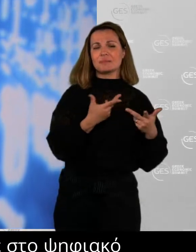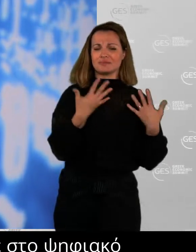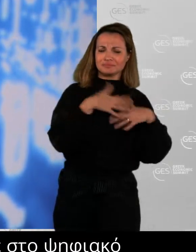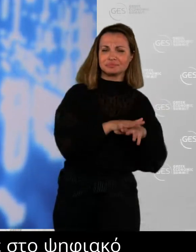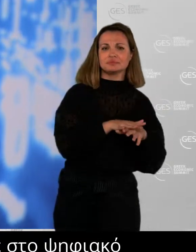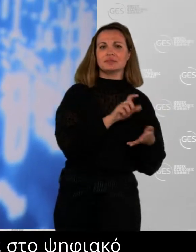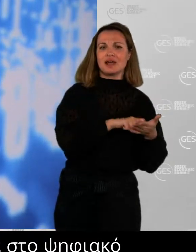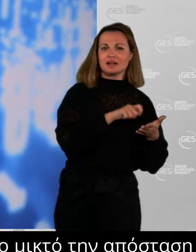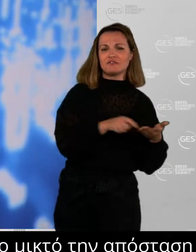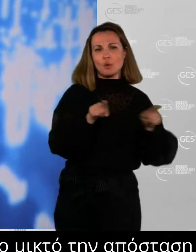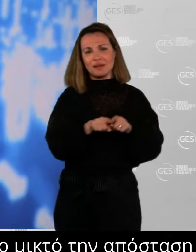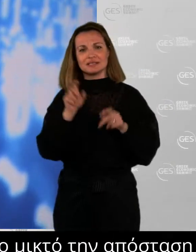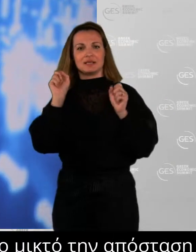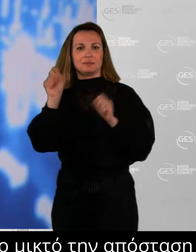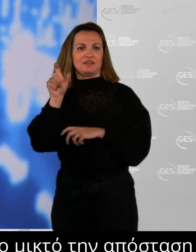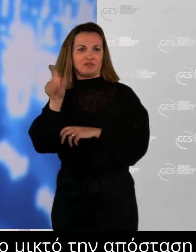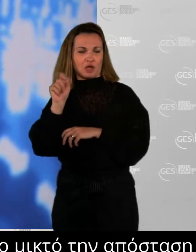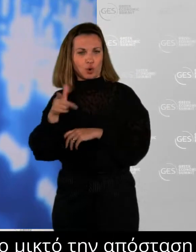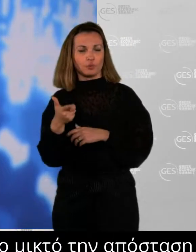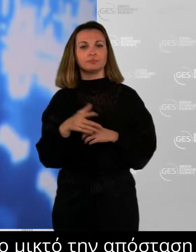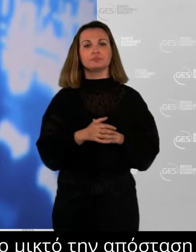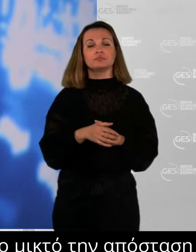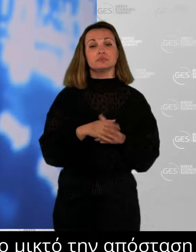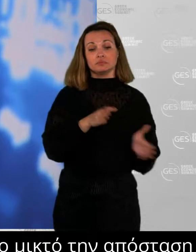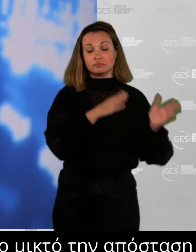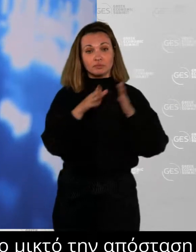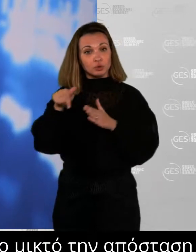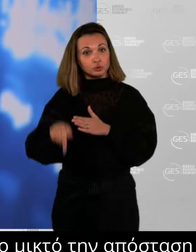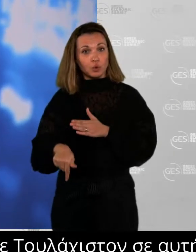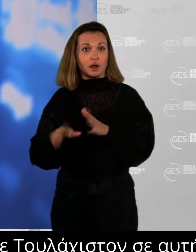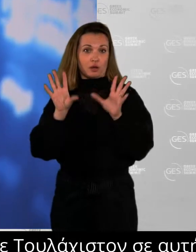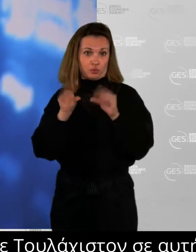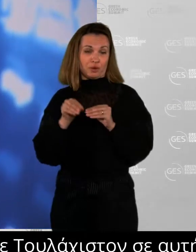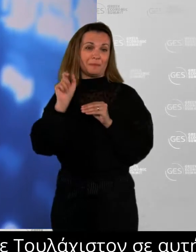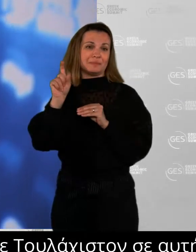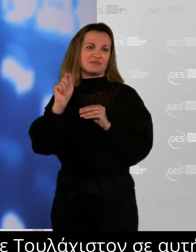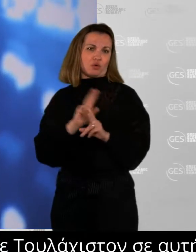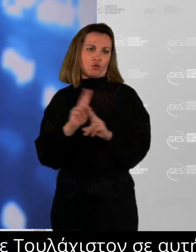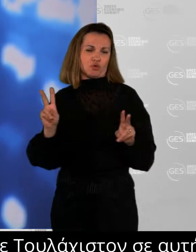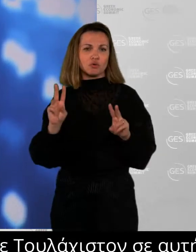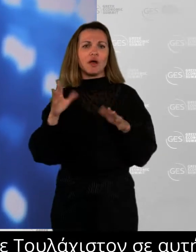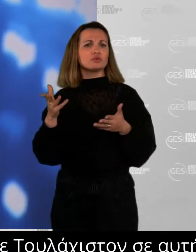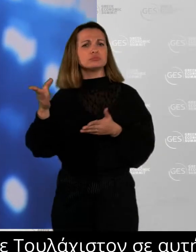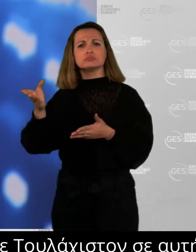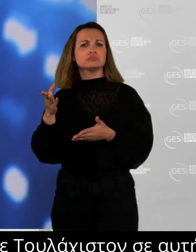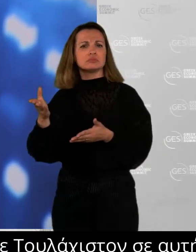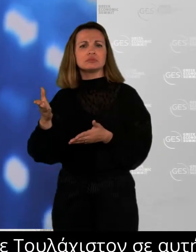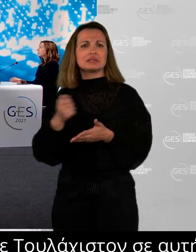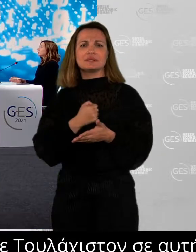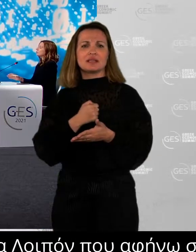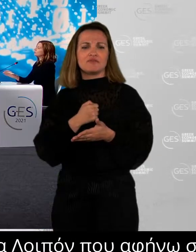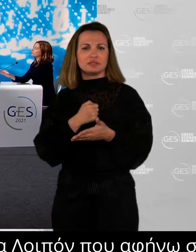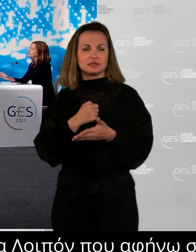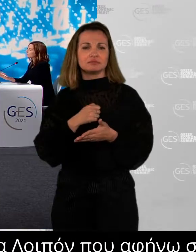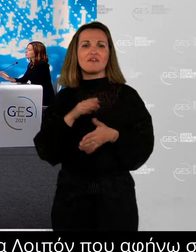scale prior to the pandemic. So the question for you is, which are the steps that organizations need to take